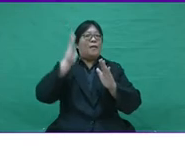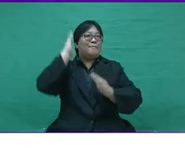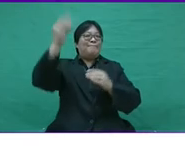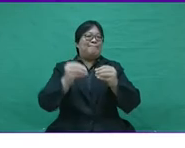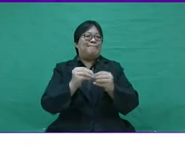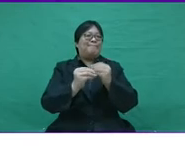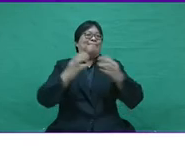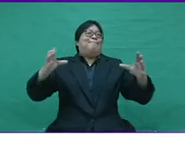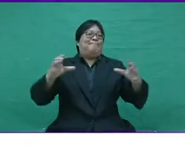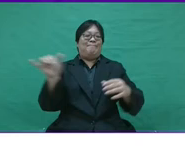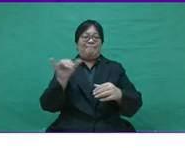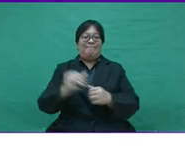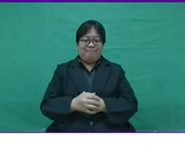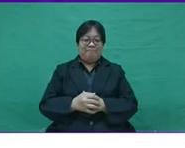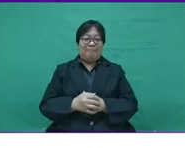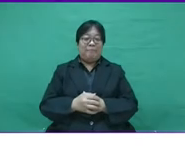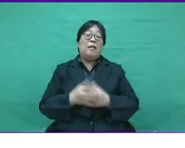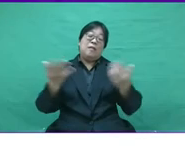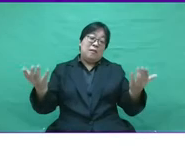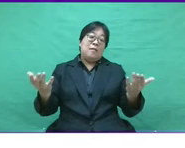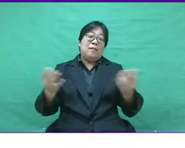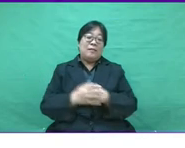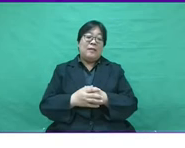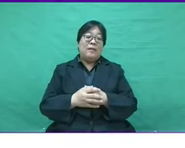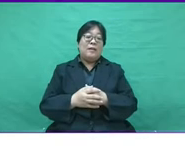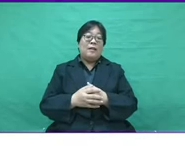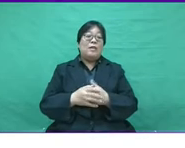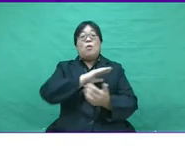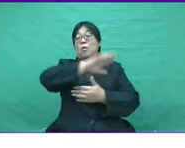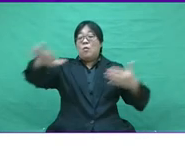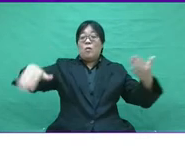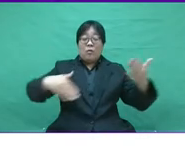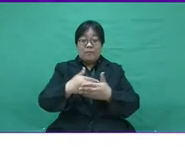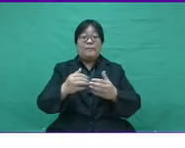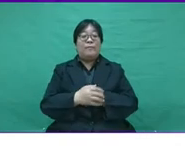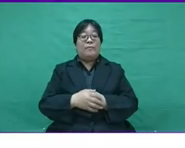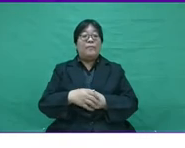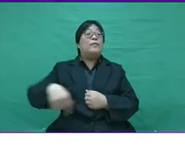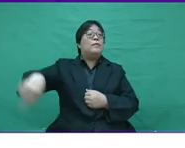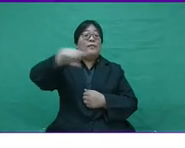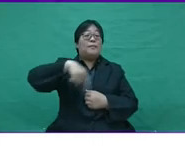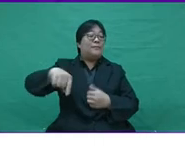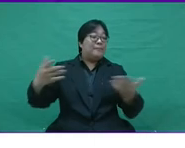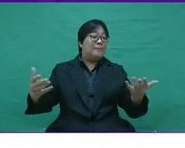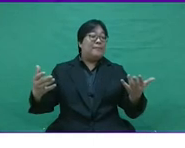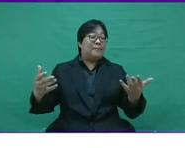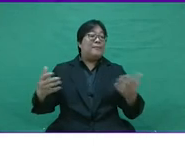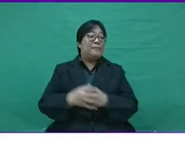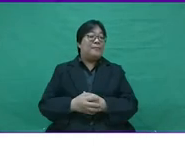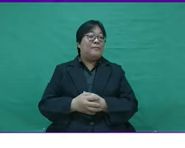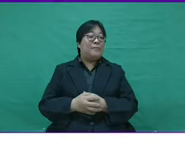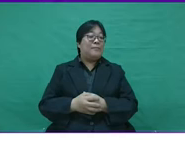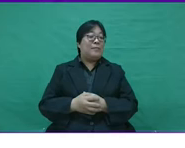record is also a sign of growth for the future. All in all,